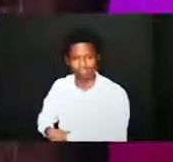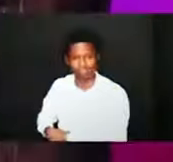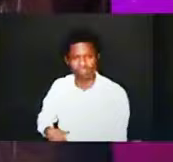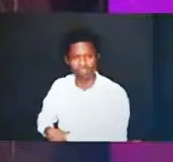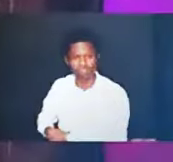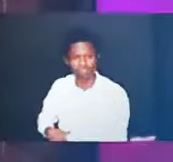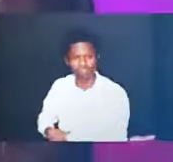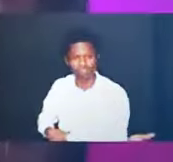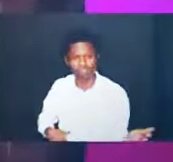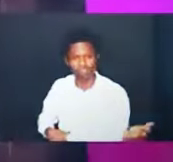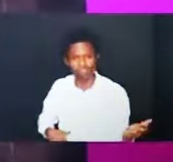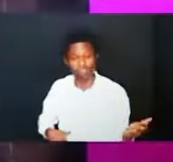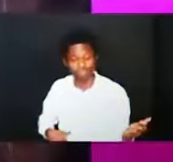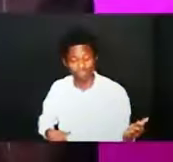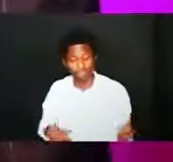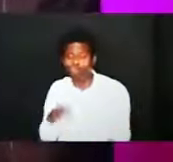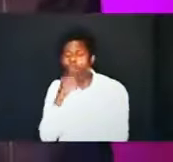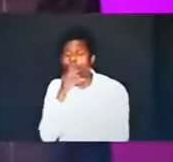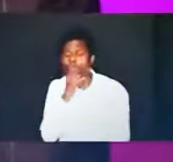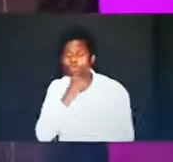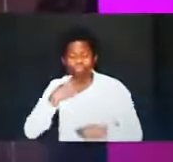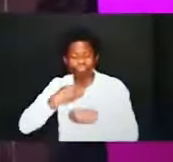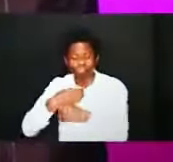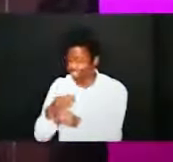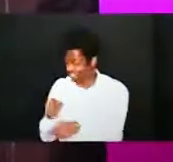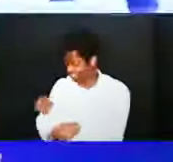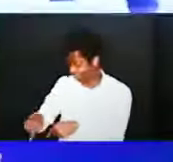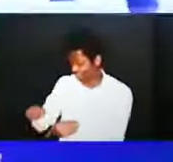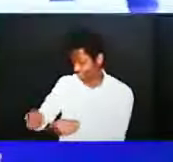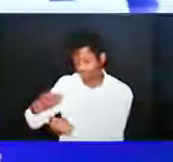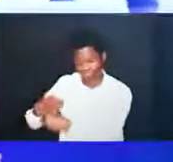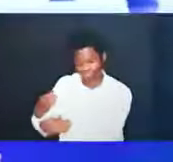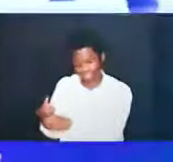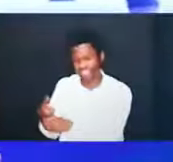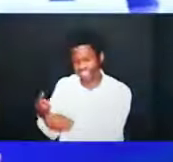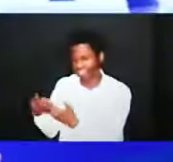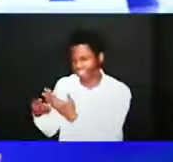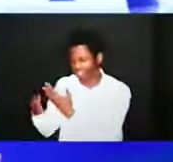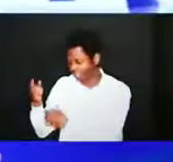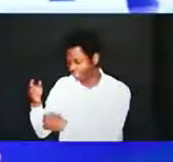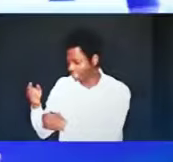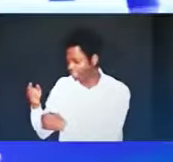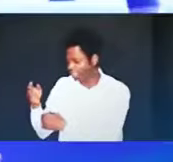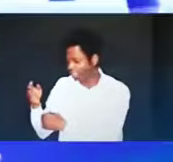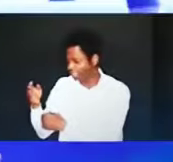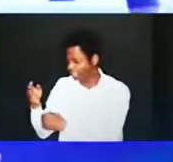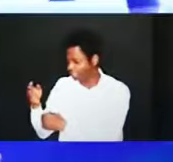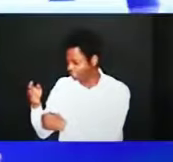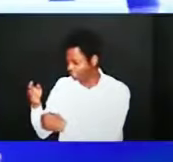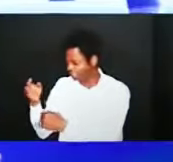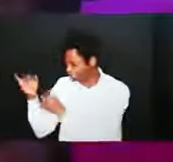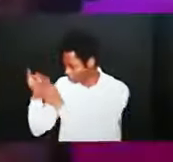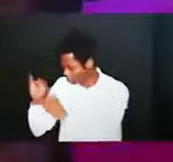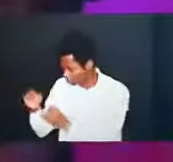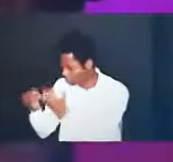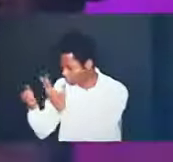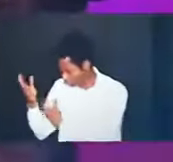old creation was created in the image of God the new creation is created to be like God